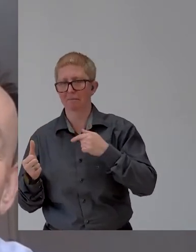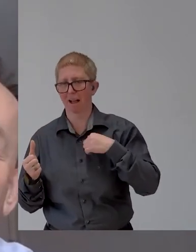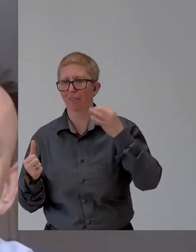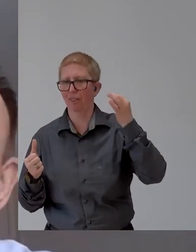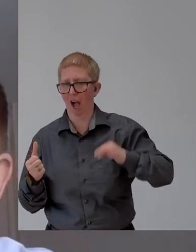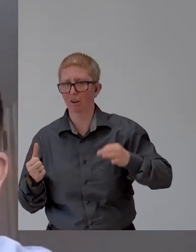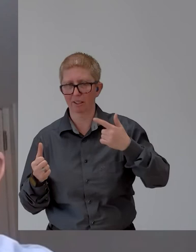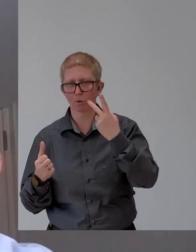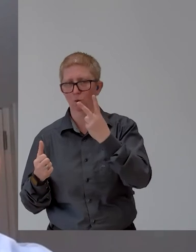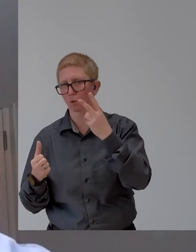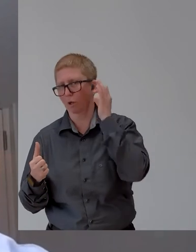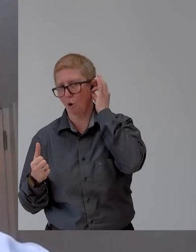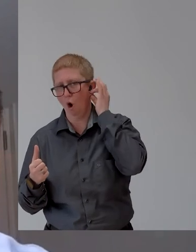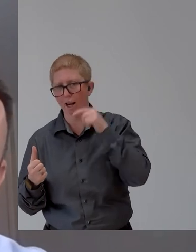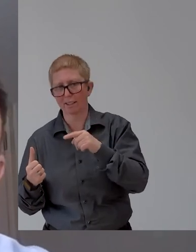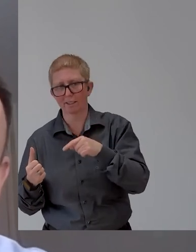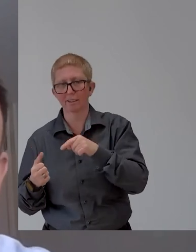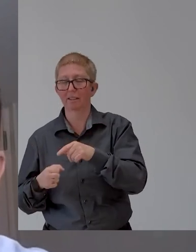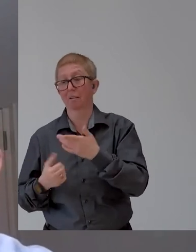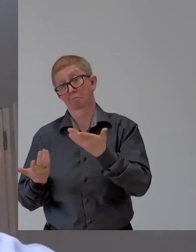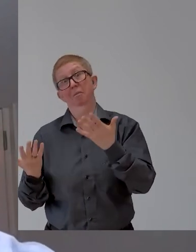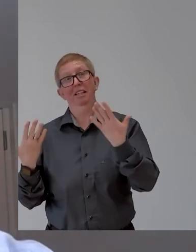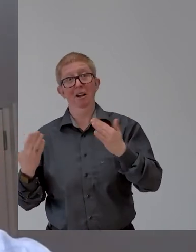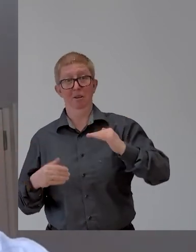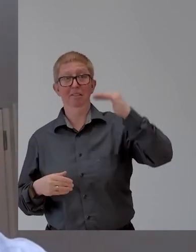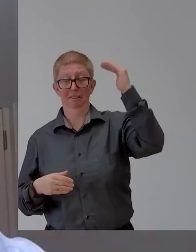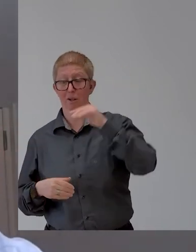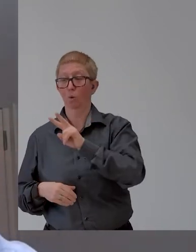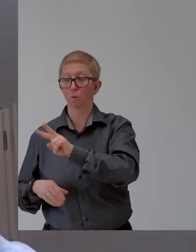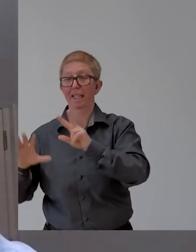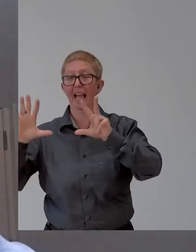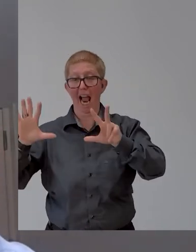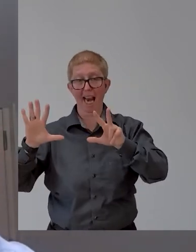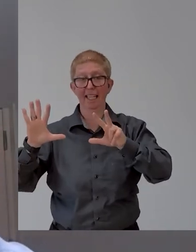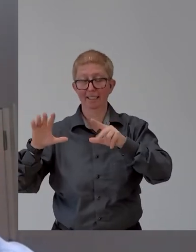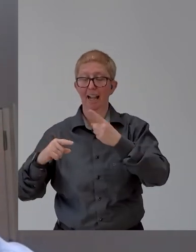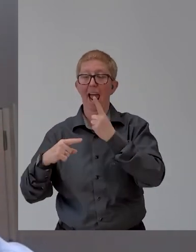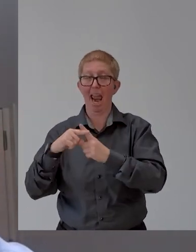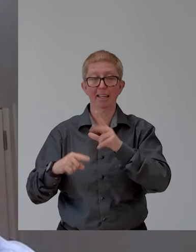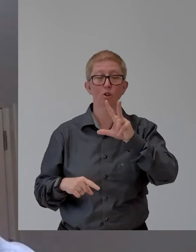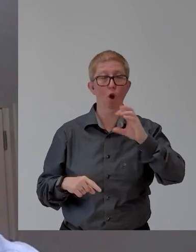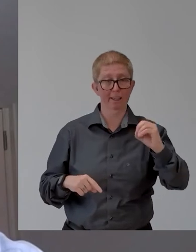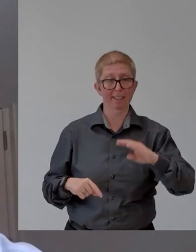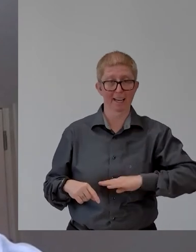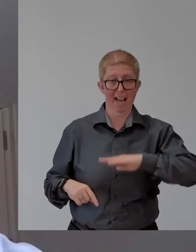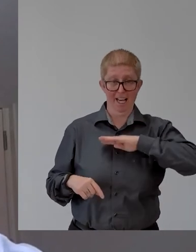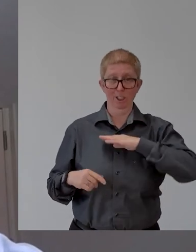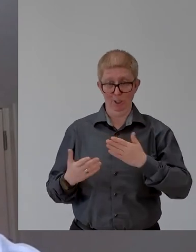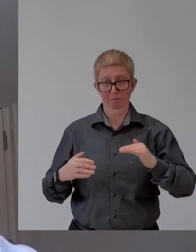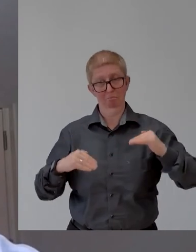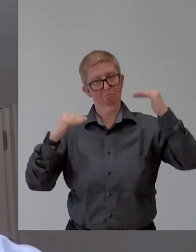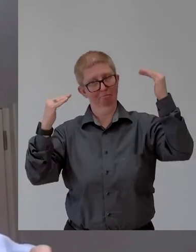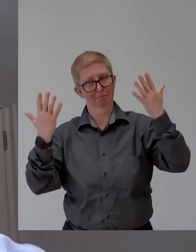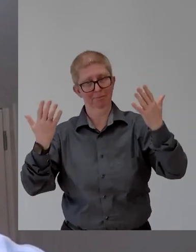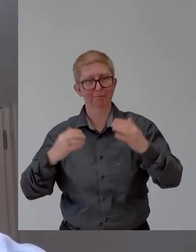I have a wonderful wife for Charlotte and we're a close family. We do everything together. And, uh, and also during that